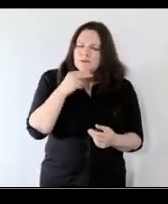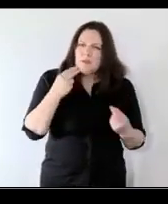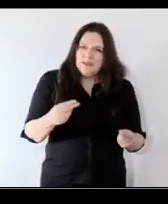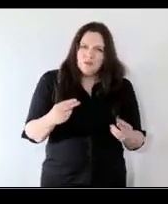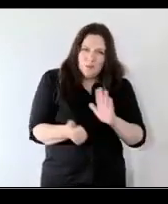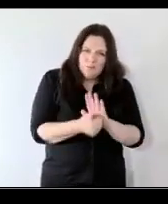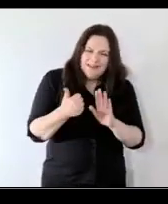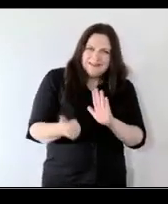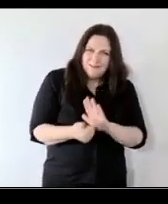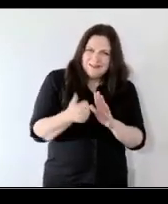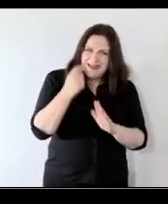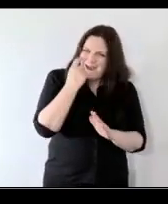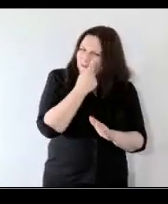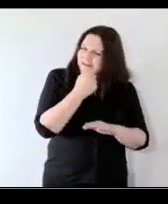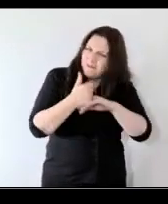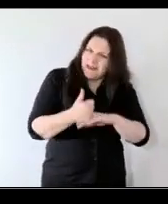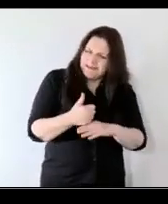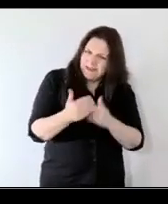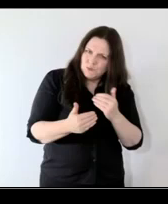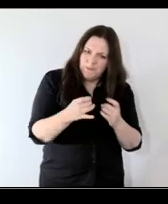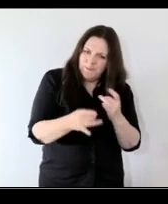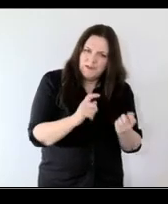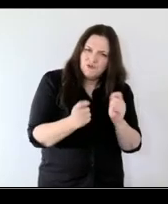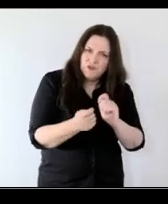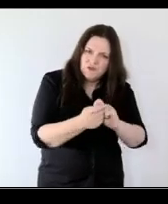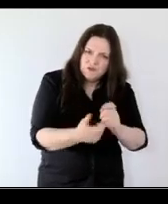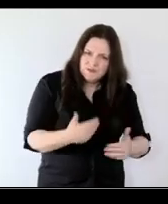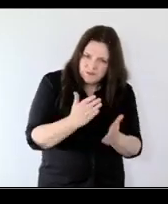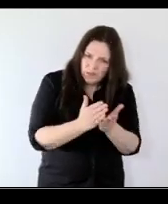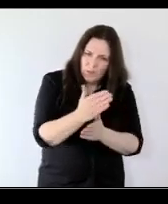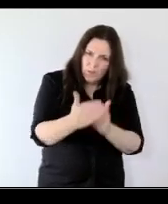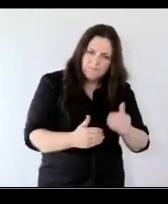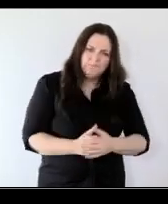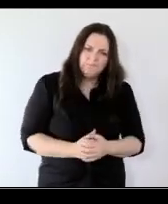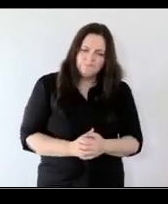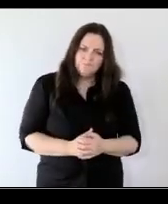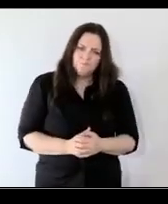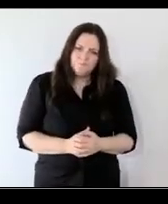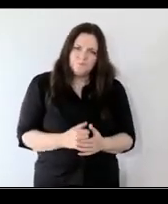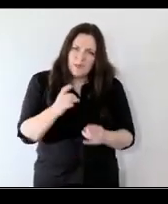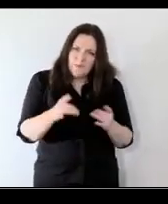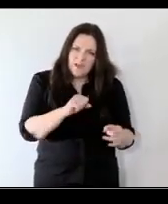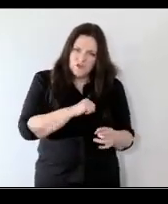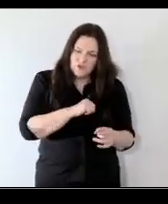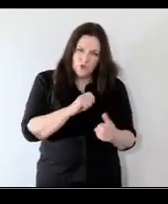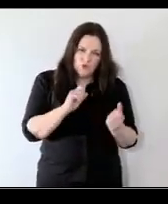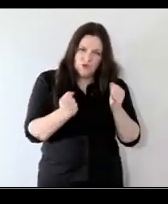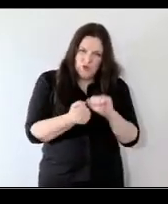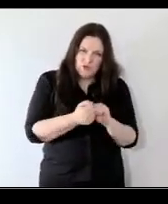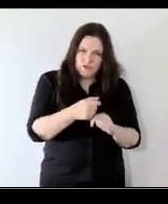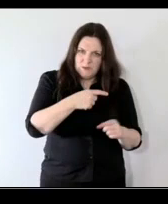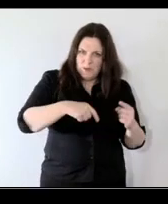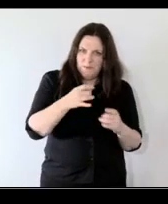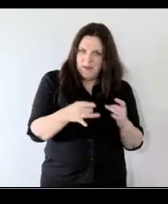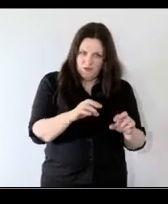building that evidence base as we make the changes um and making sure that changes that we make are